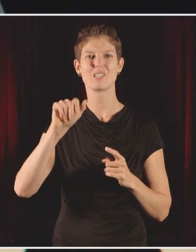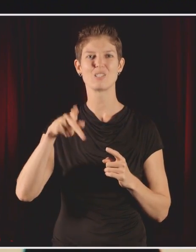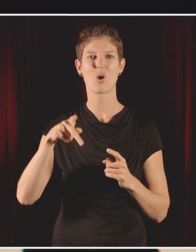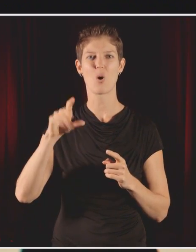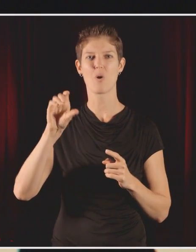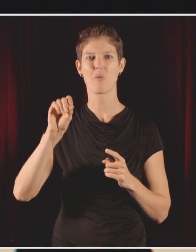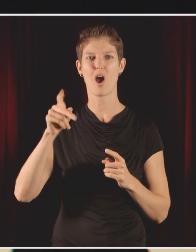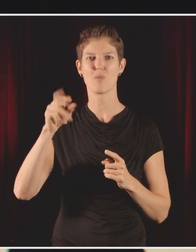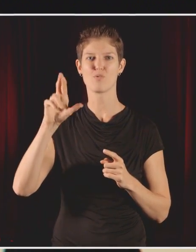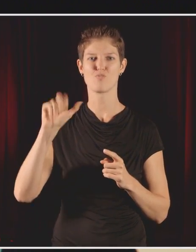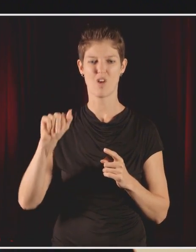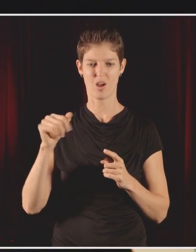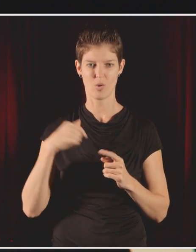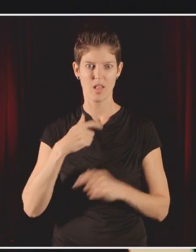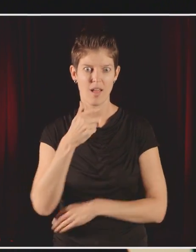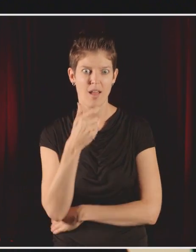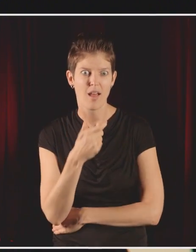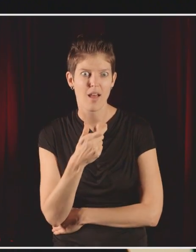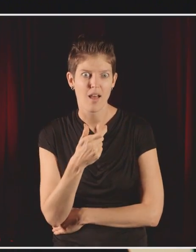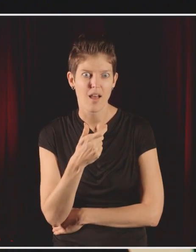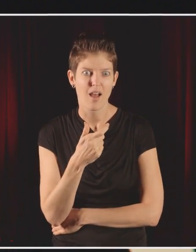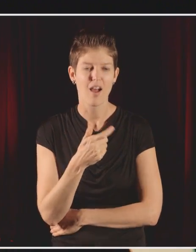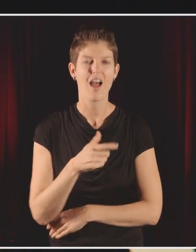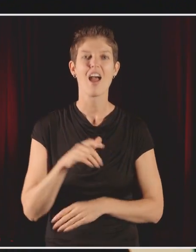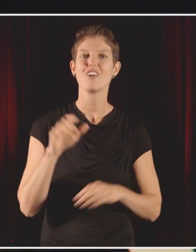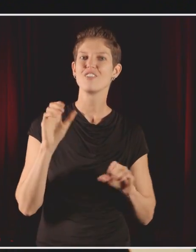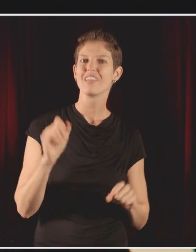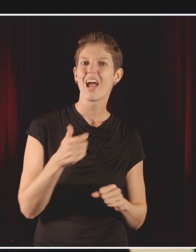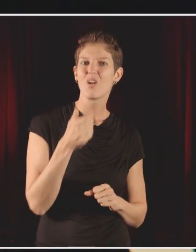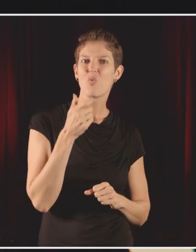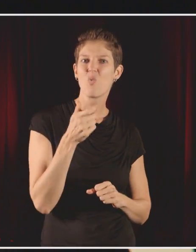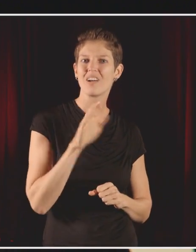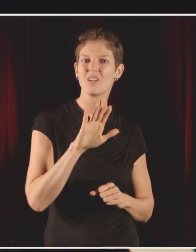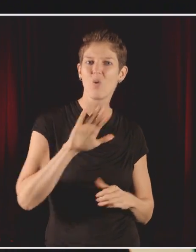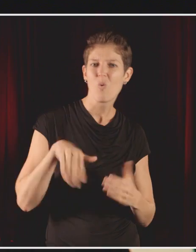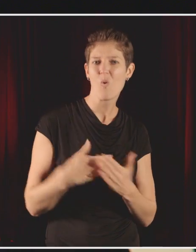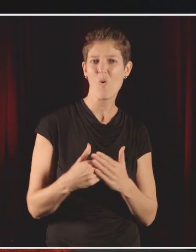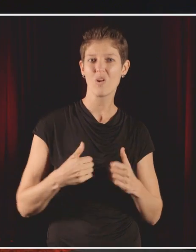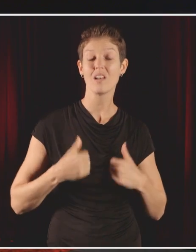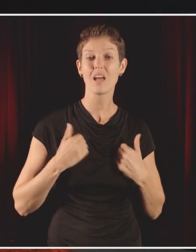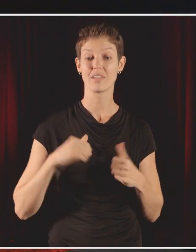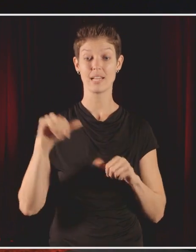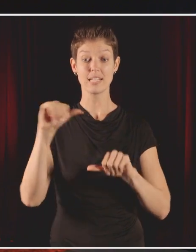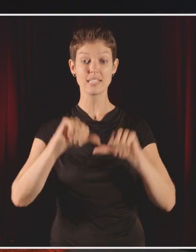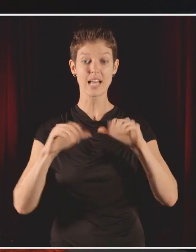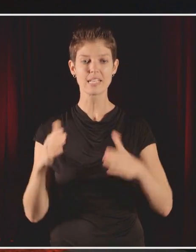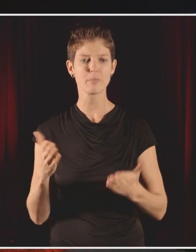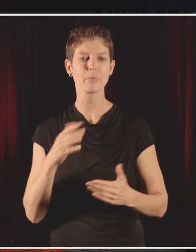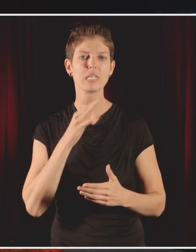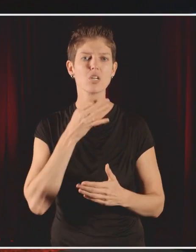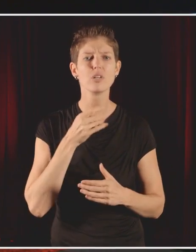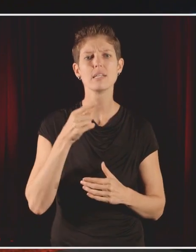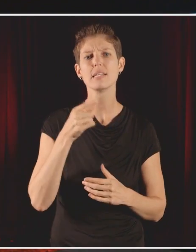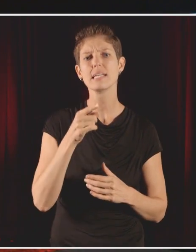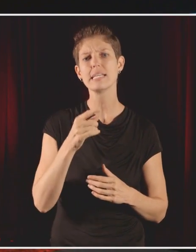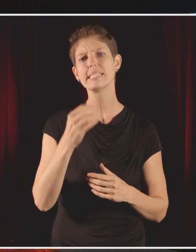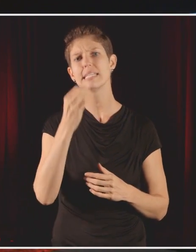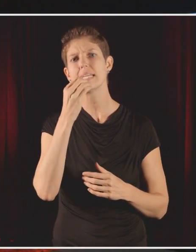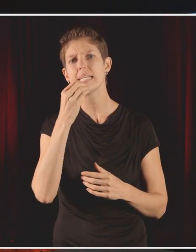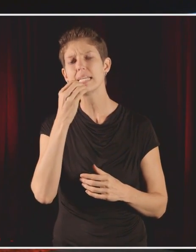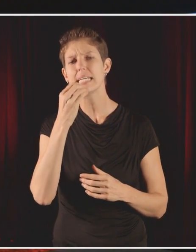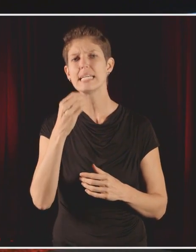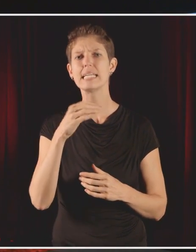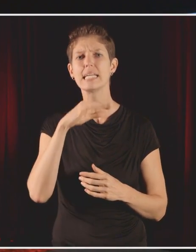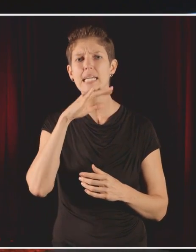can go, and right now, and we're collecting all this video, and then scientists like me will be like, is he getting pesticides in his diet? We'll know from his behavior. You could help code